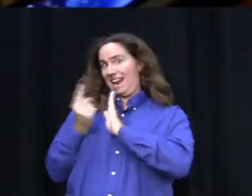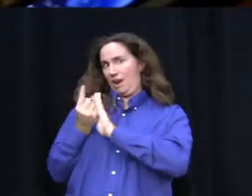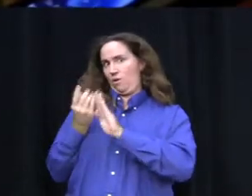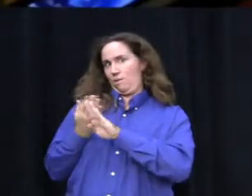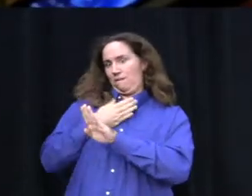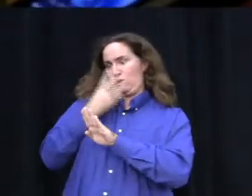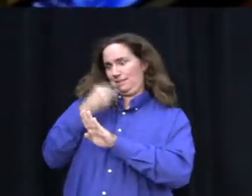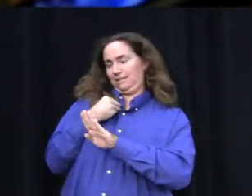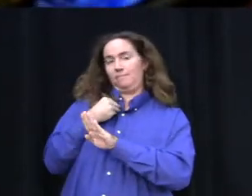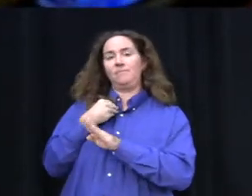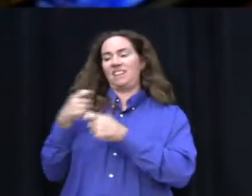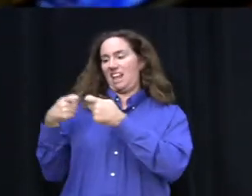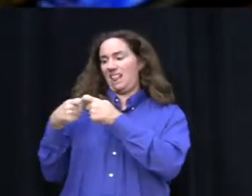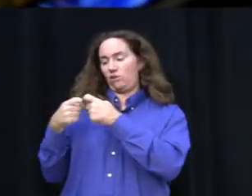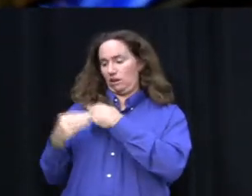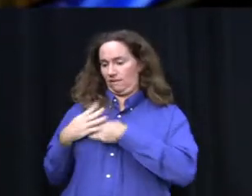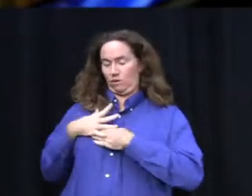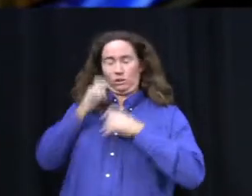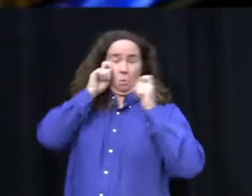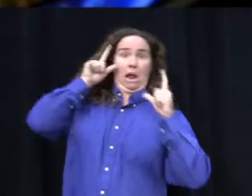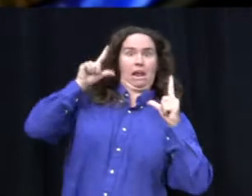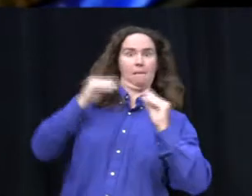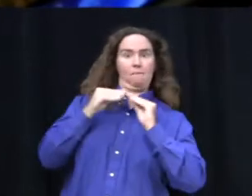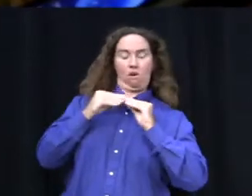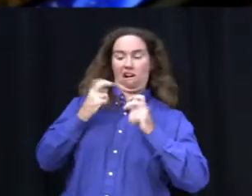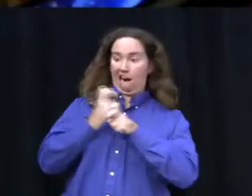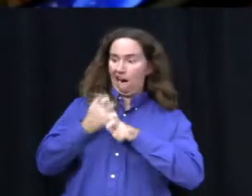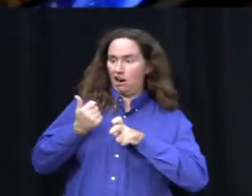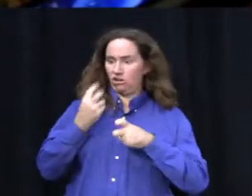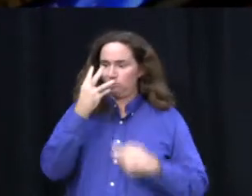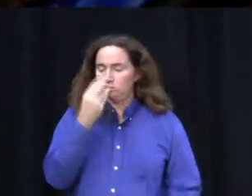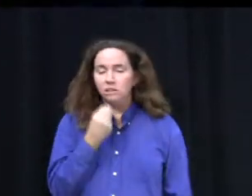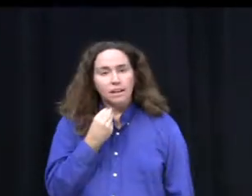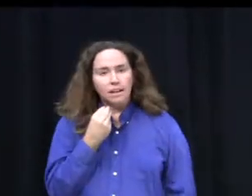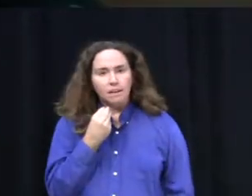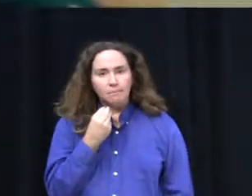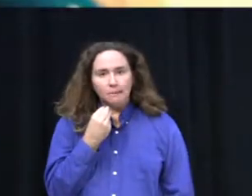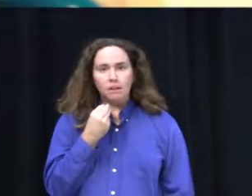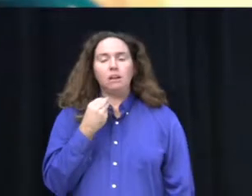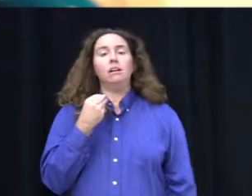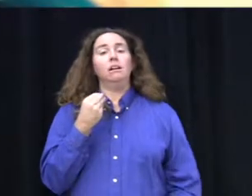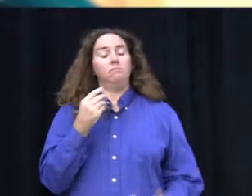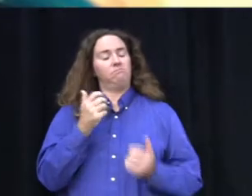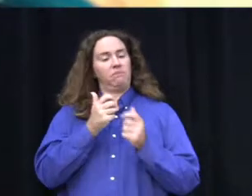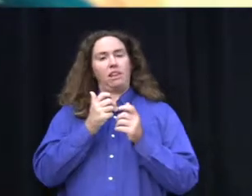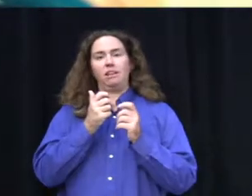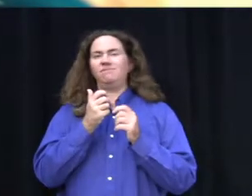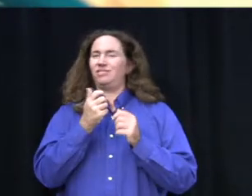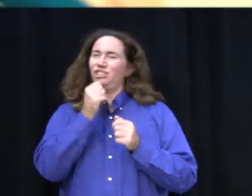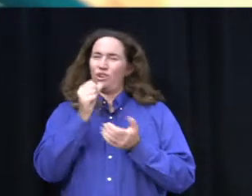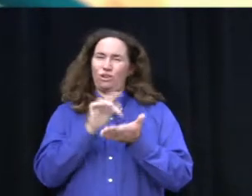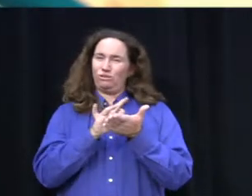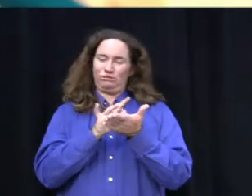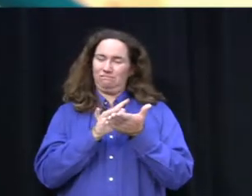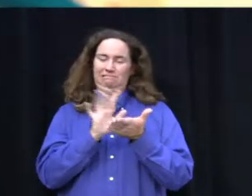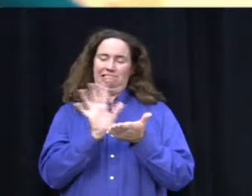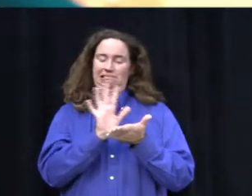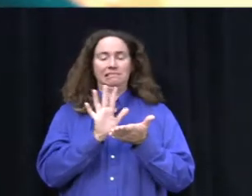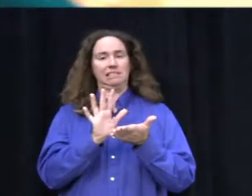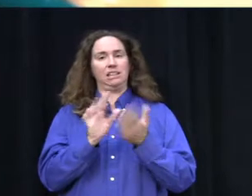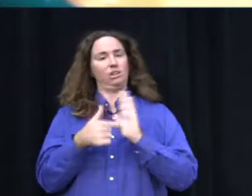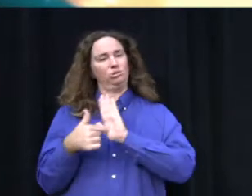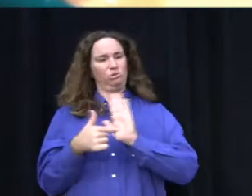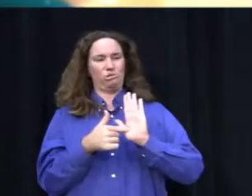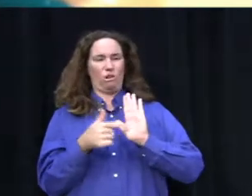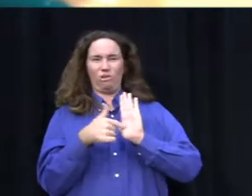Electronics help stimulate the body, further making it harder to go to sleep. Avoid sleeping pills. Sleeping pills have shown